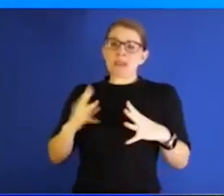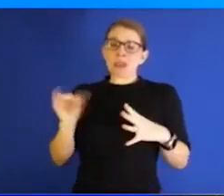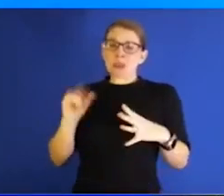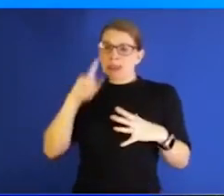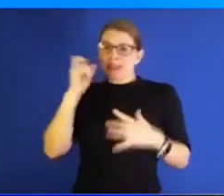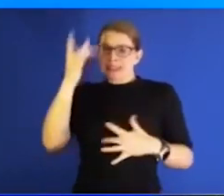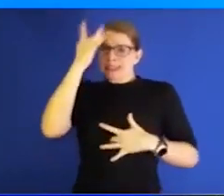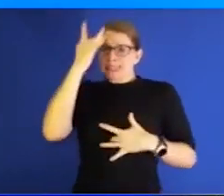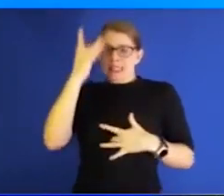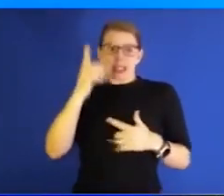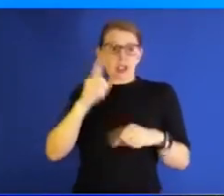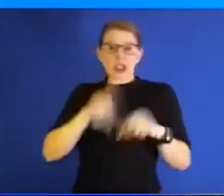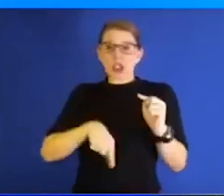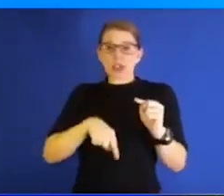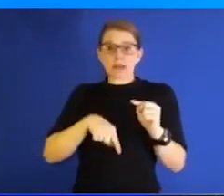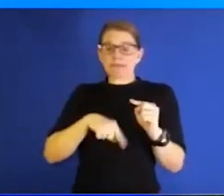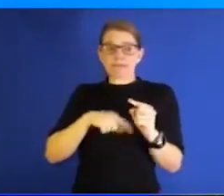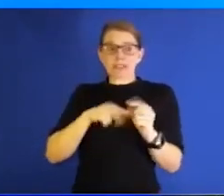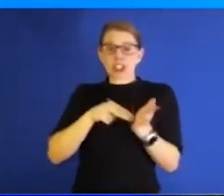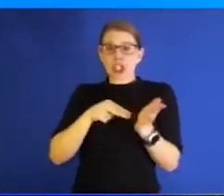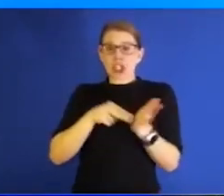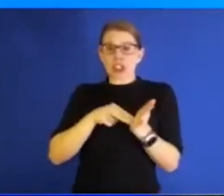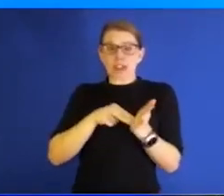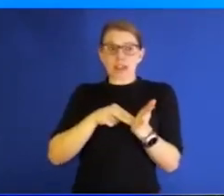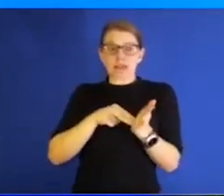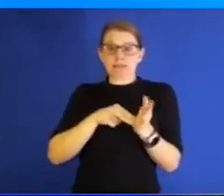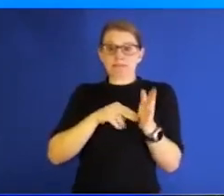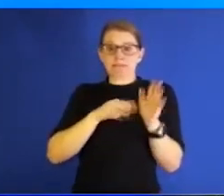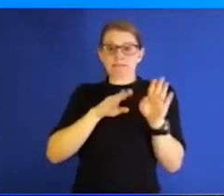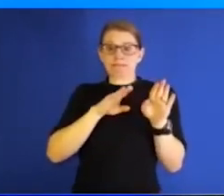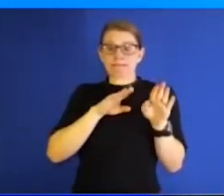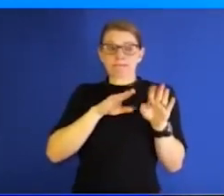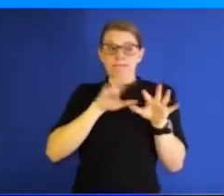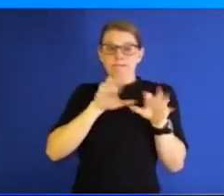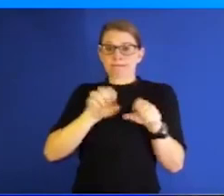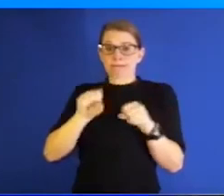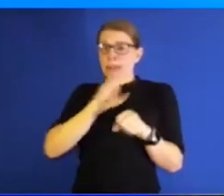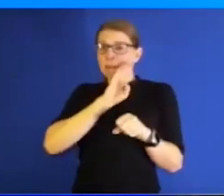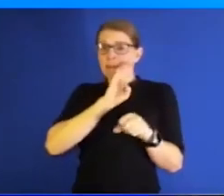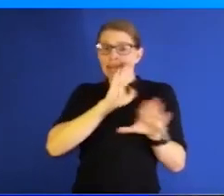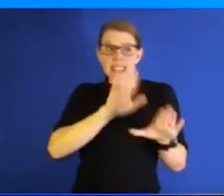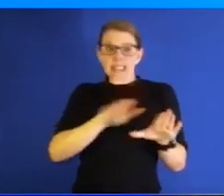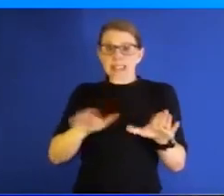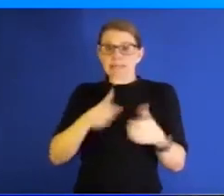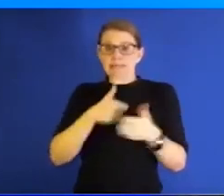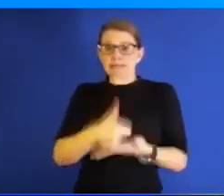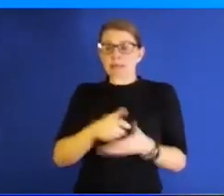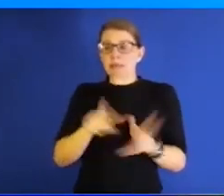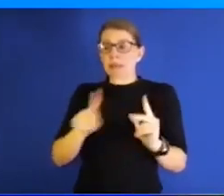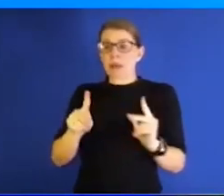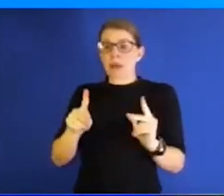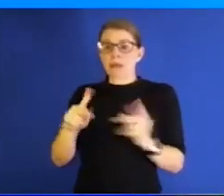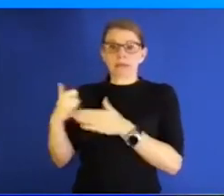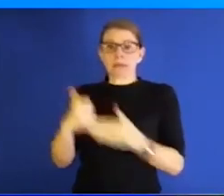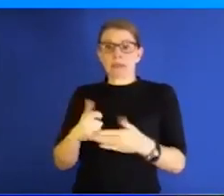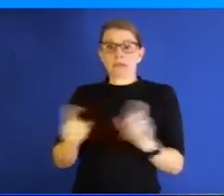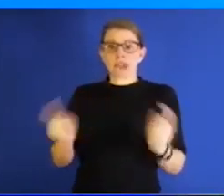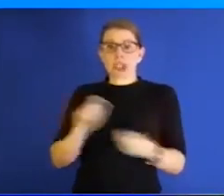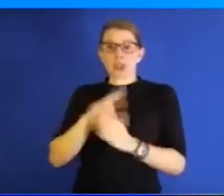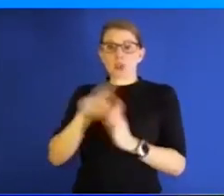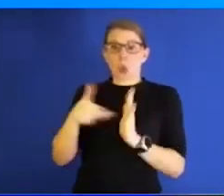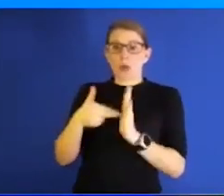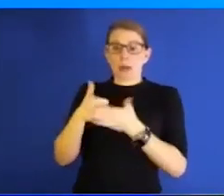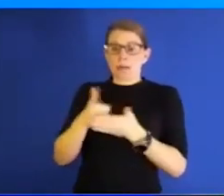And it was kind of an all-hands-on-deck, much as it was here, that people just pitched in to get through it. And